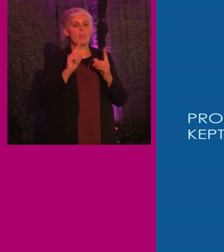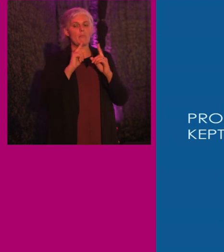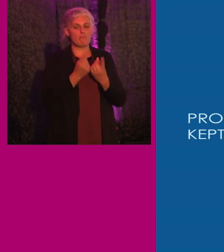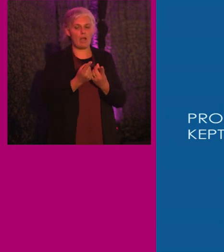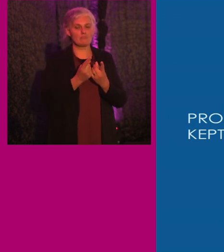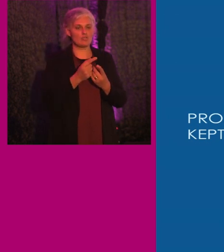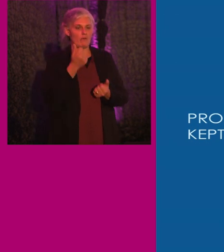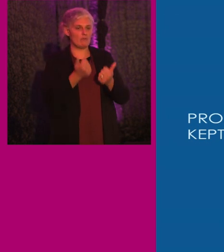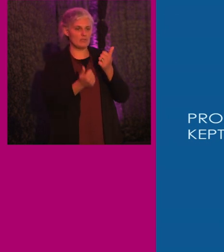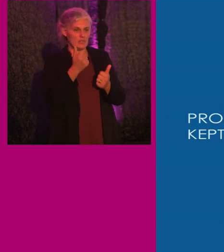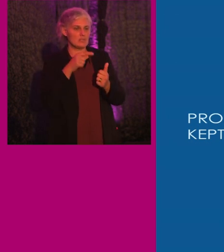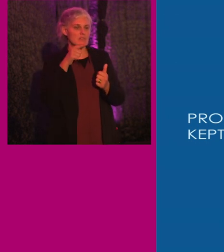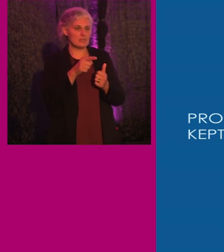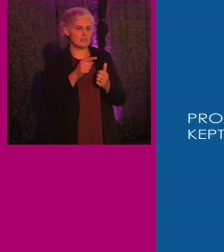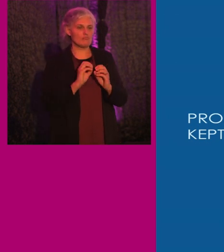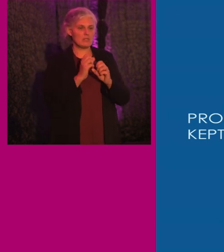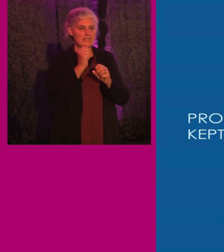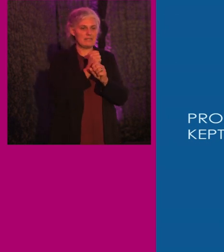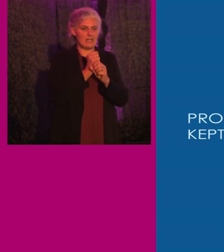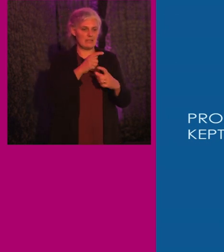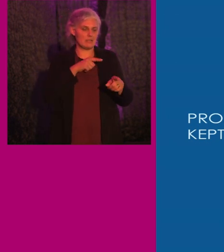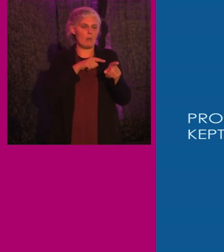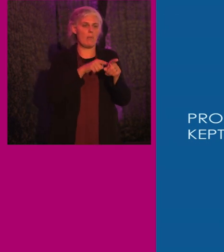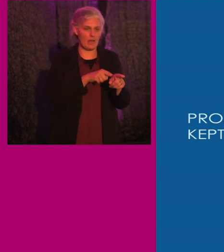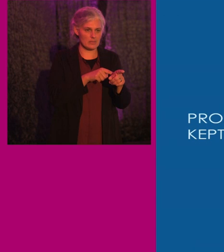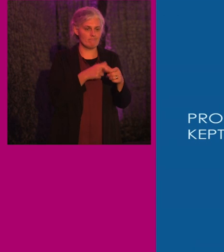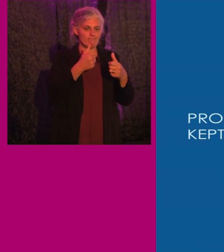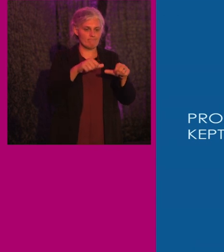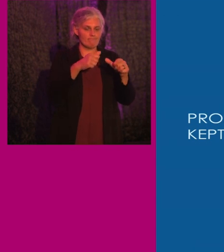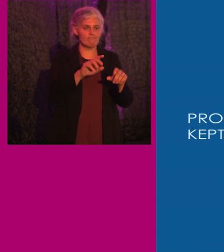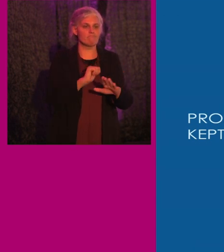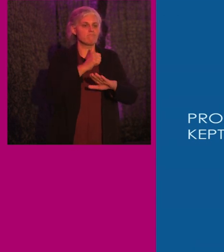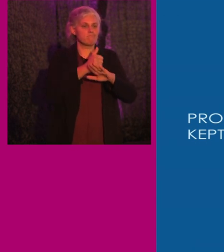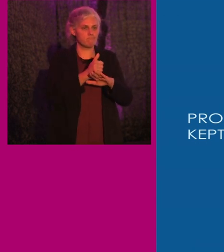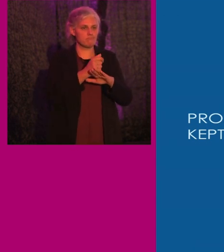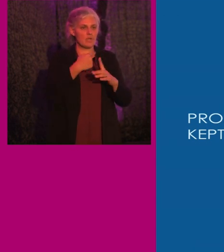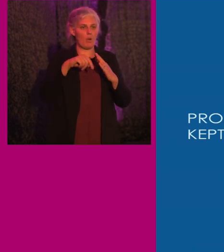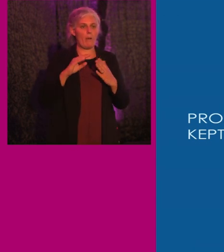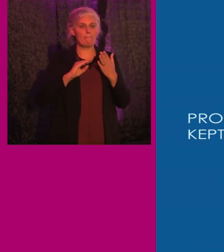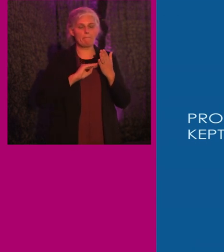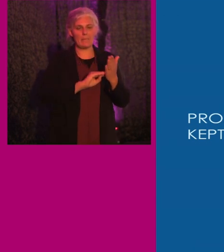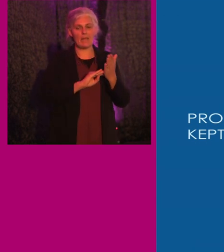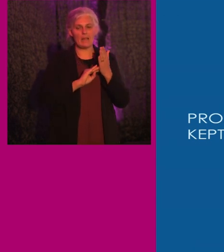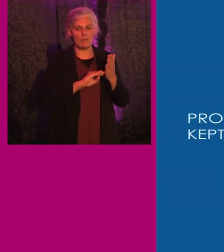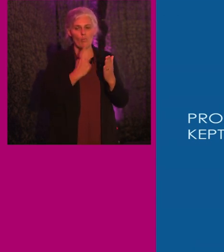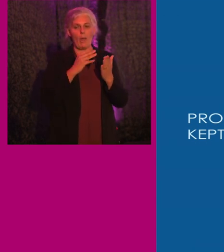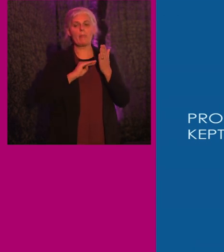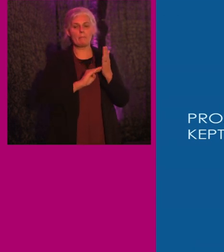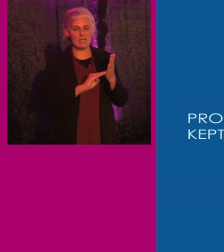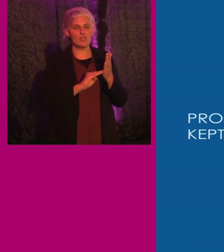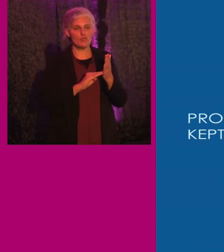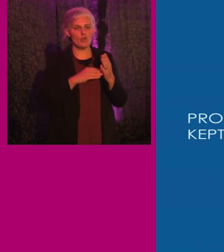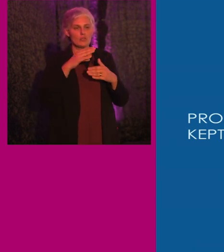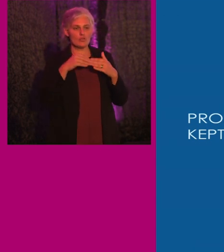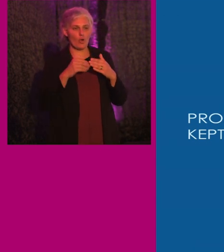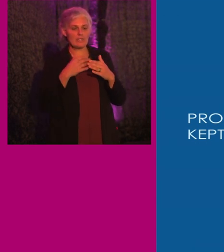Amtrak committed to bringing these stations into compliance and plans to spend about a billion dollars over the next six years